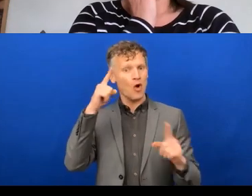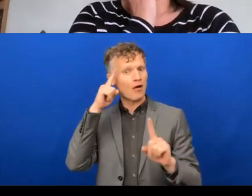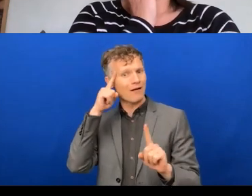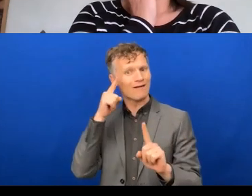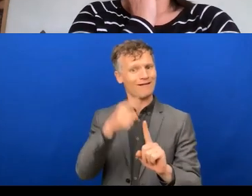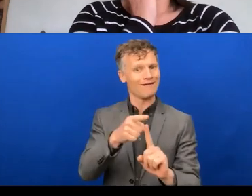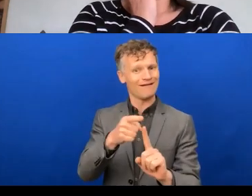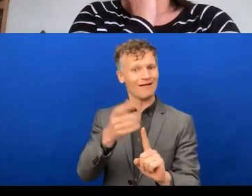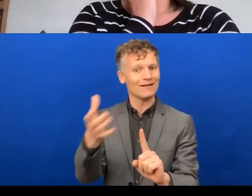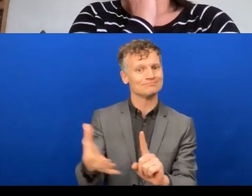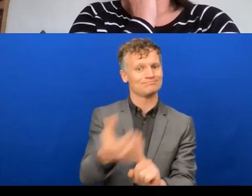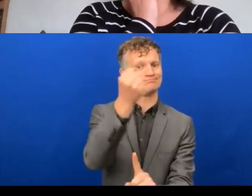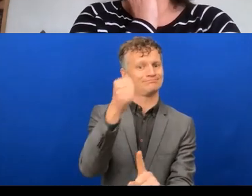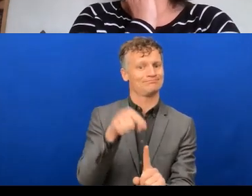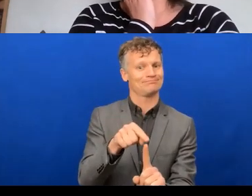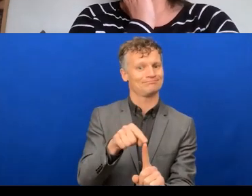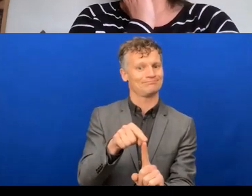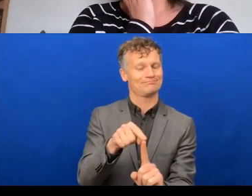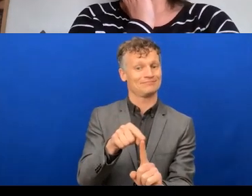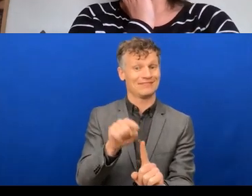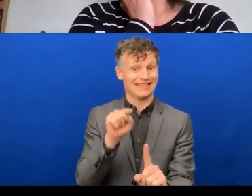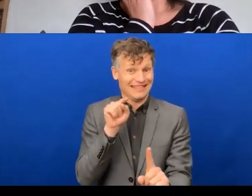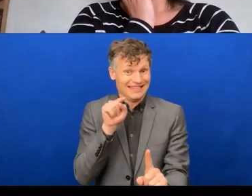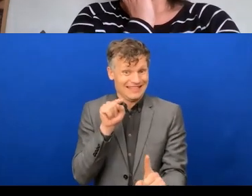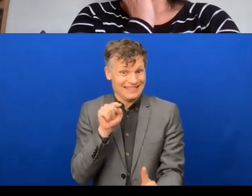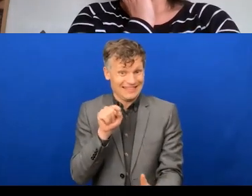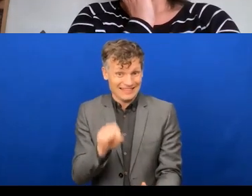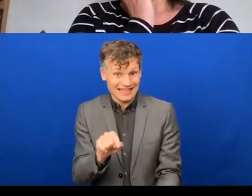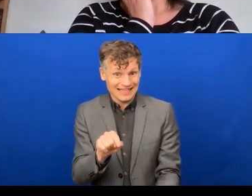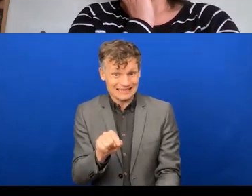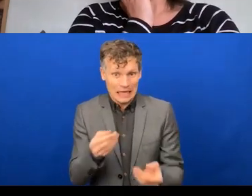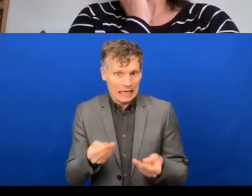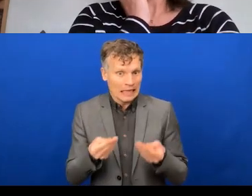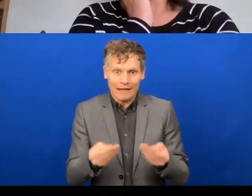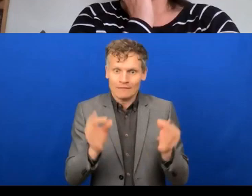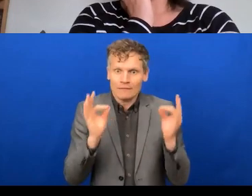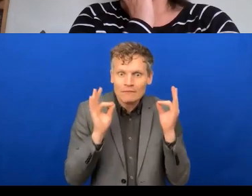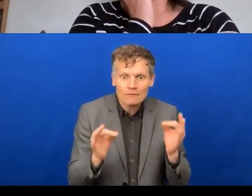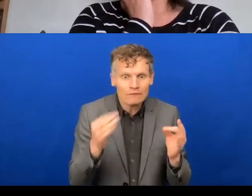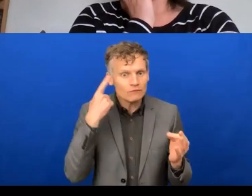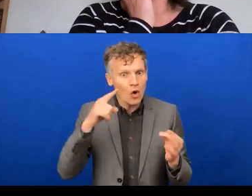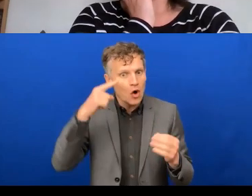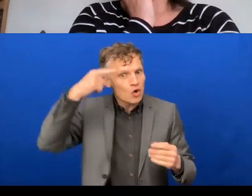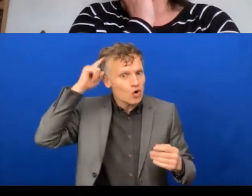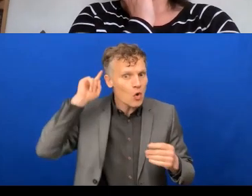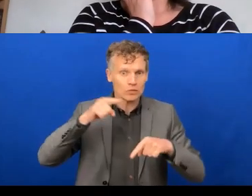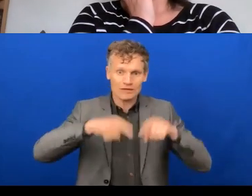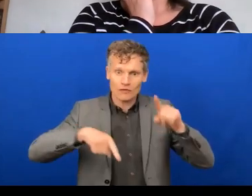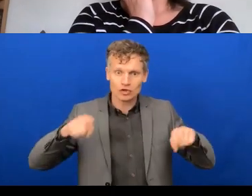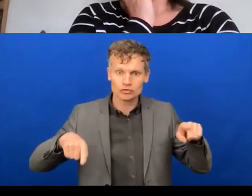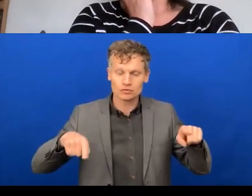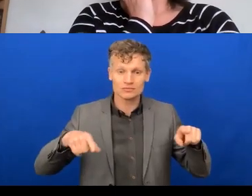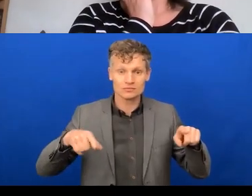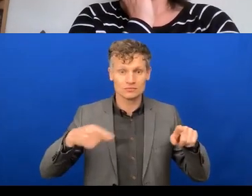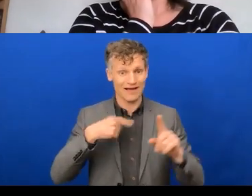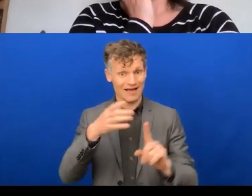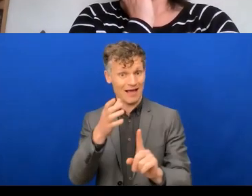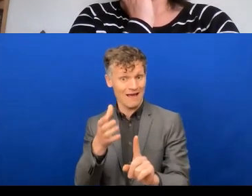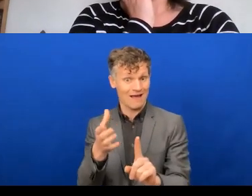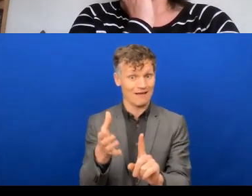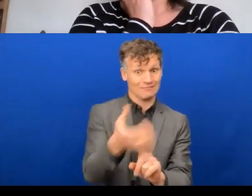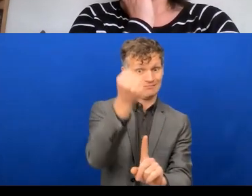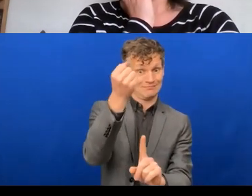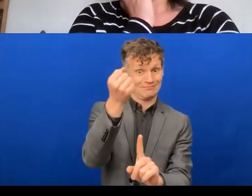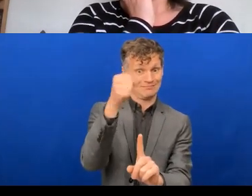for neurodivergence because actually then we can choose how we deliver those outcomes. If we deliver, does it